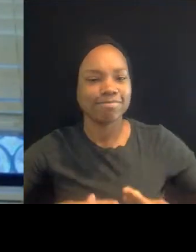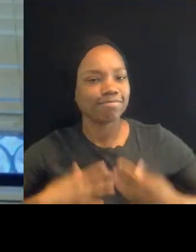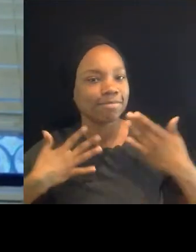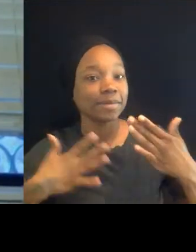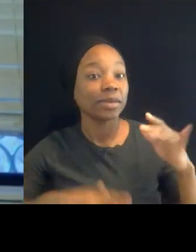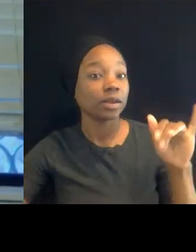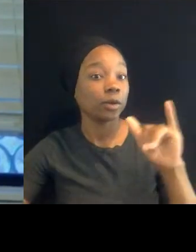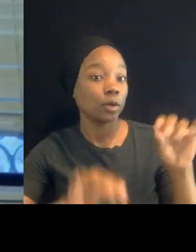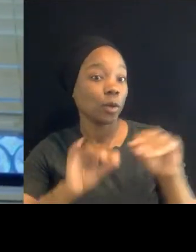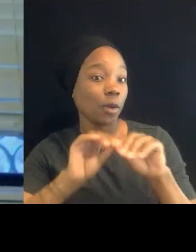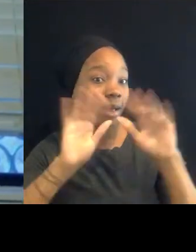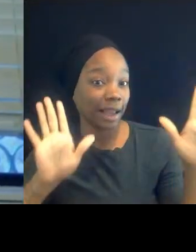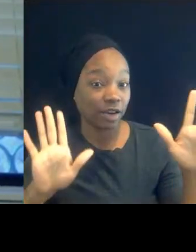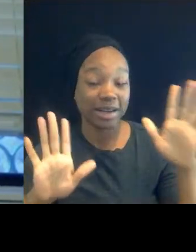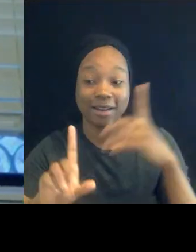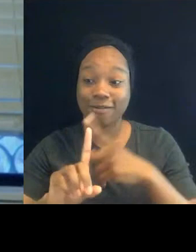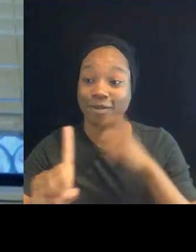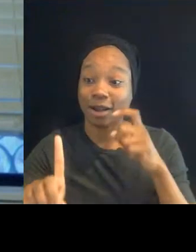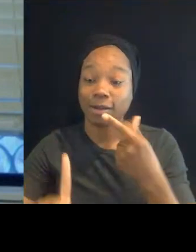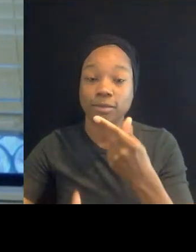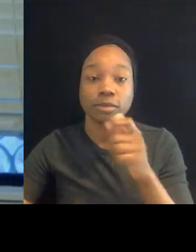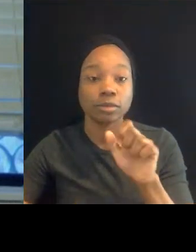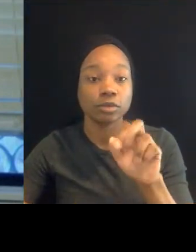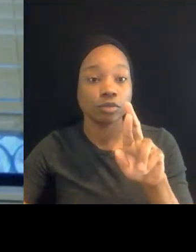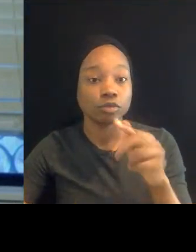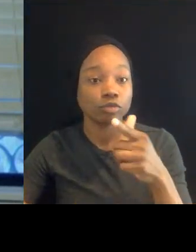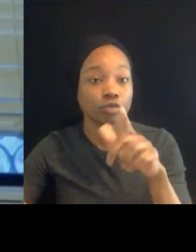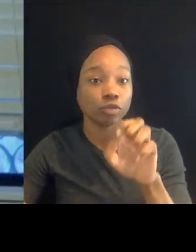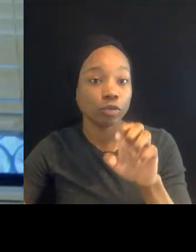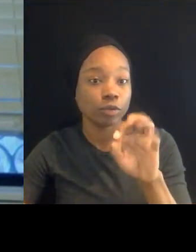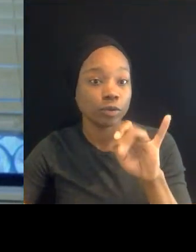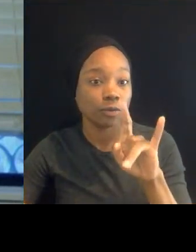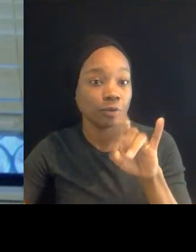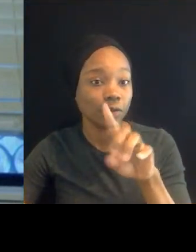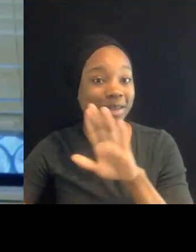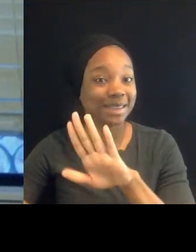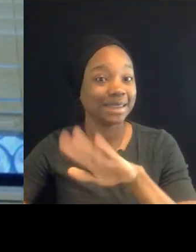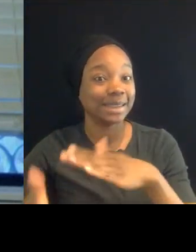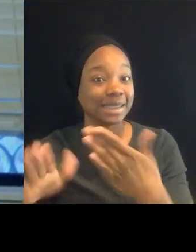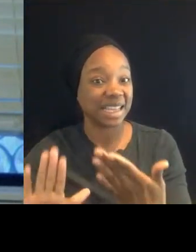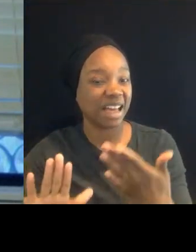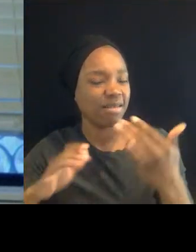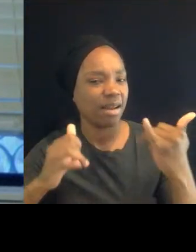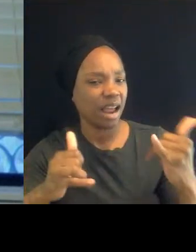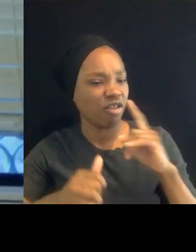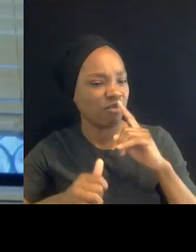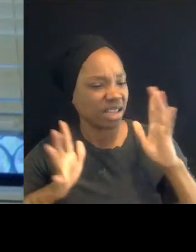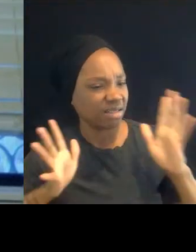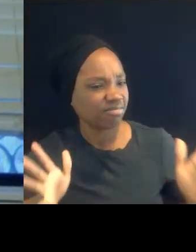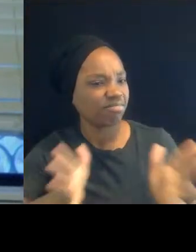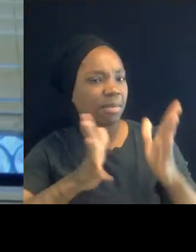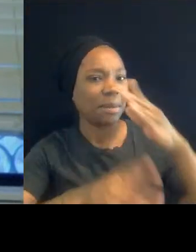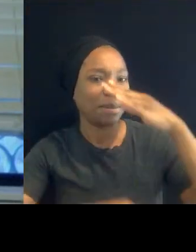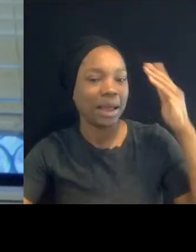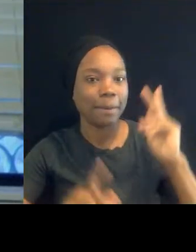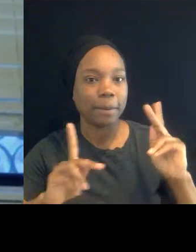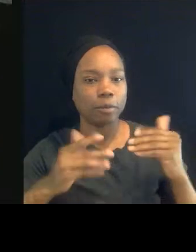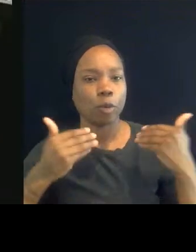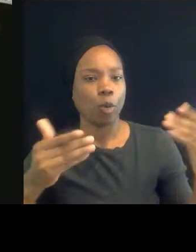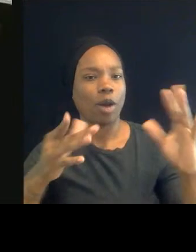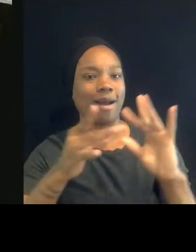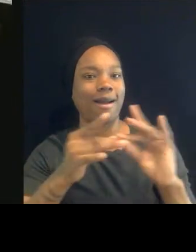death, it pushed even us as black people to even have more strength to actually say the things we want and we deserve.